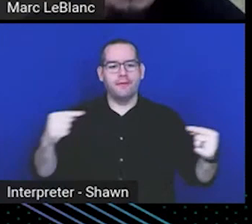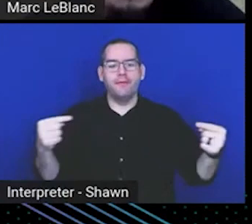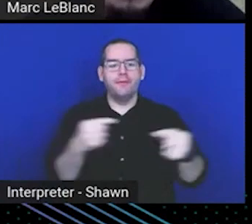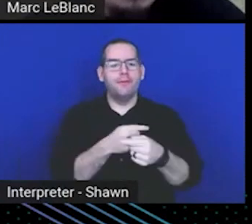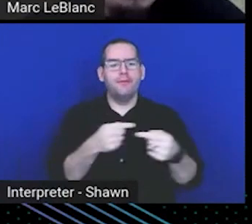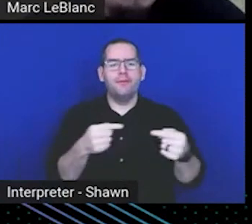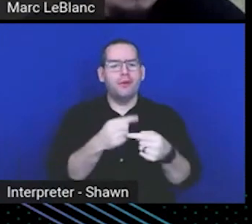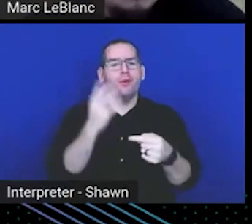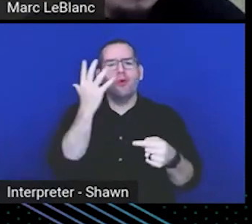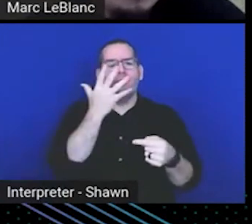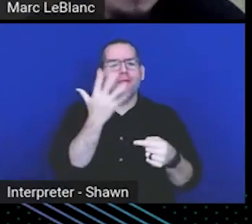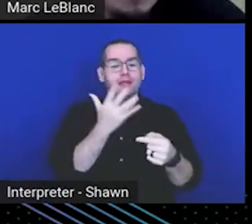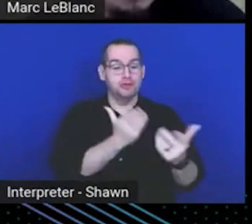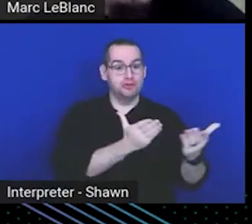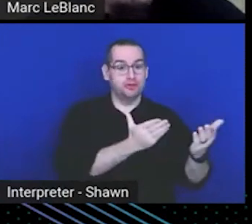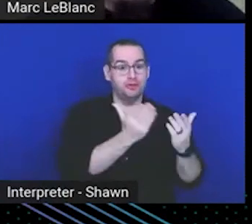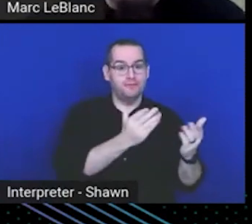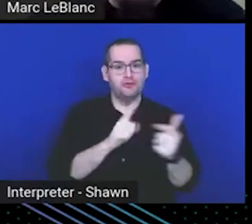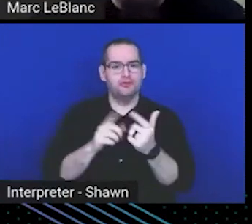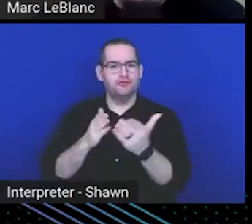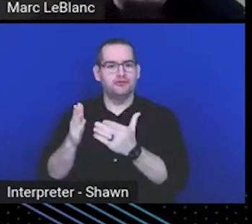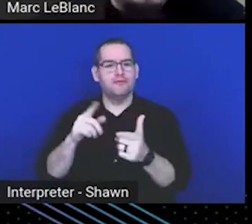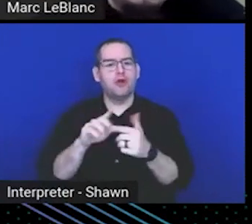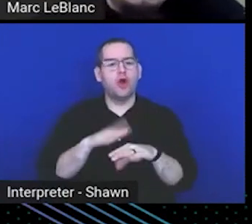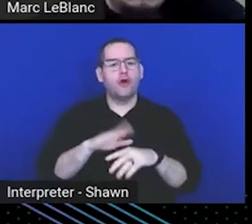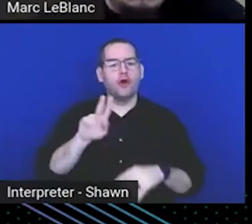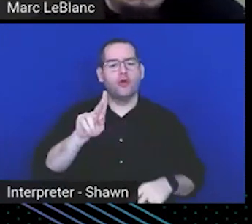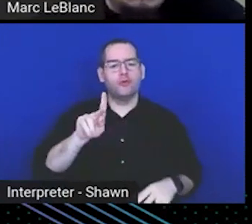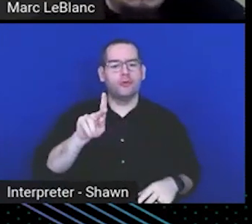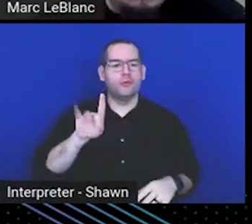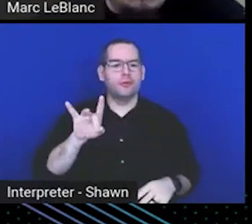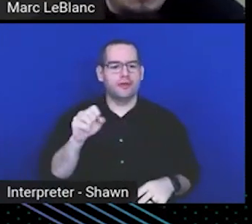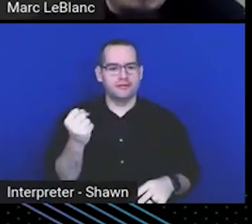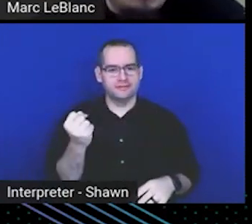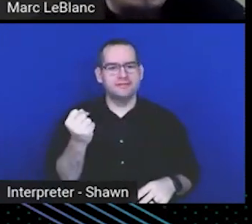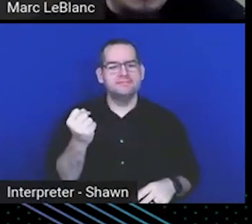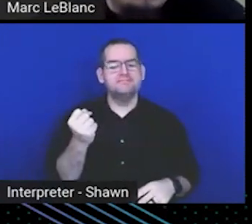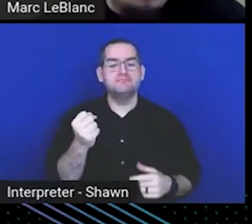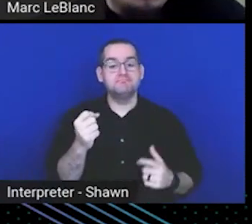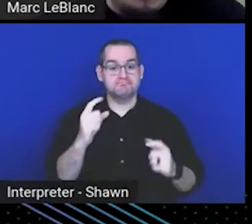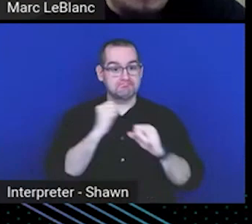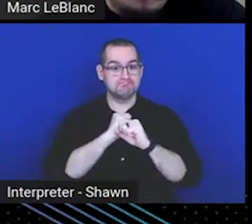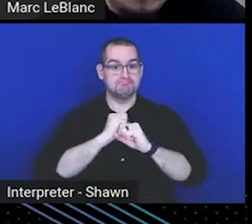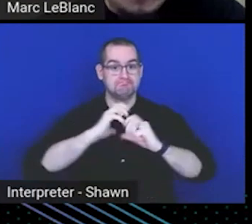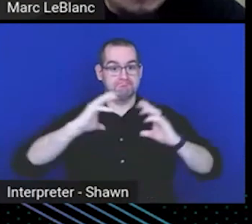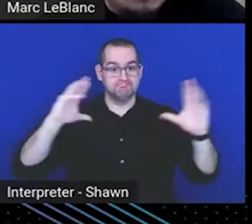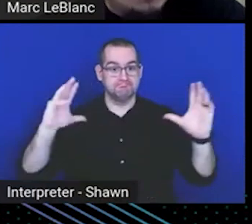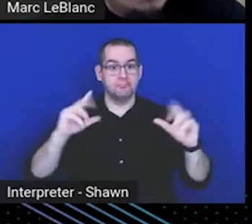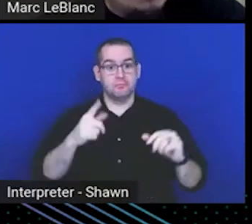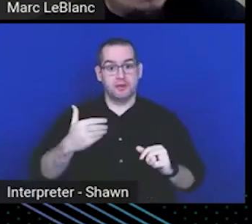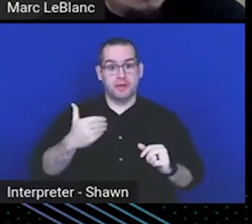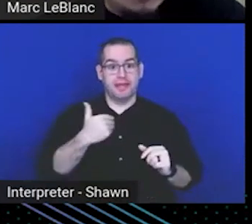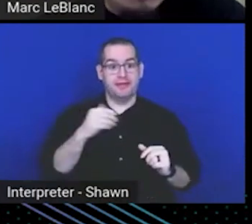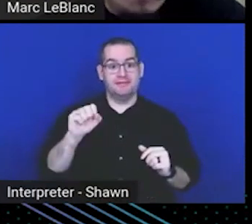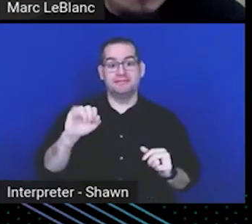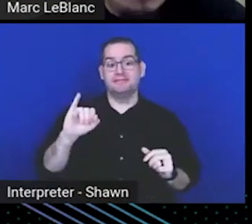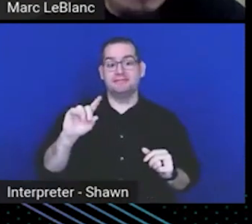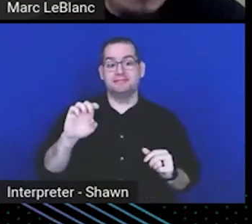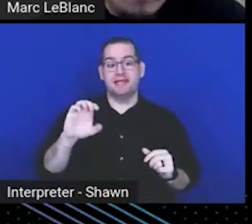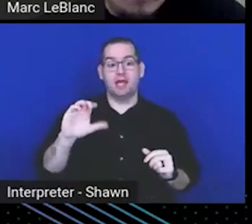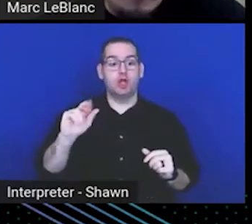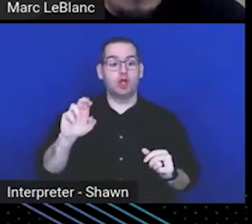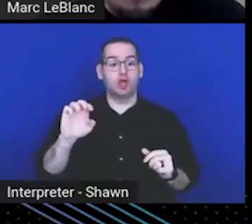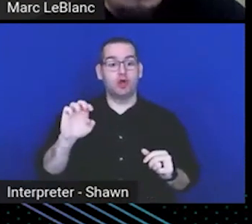-to-service communication on Kubernetes, right? So what's being depicted here is once you have that sidecar injected into your